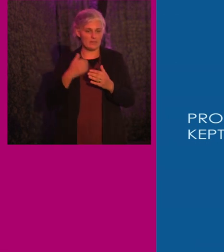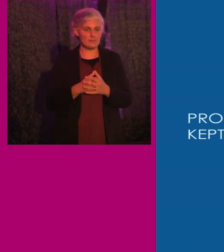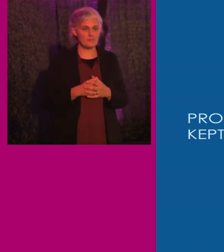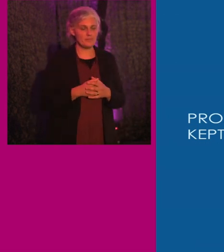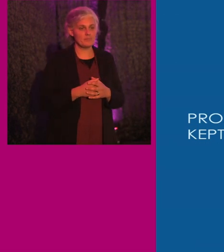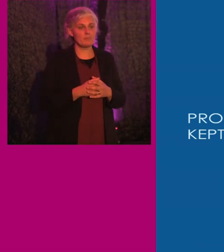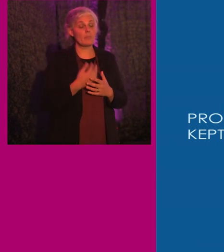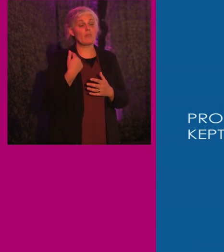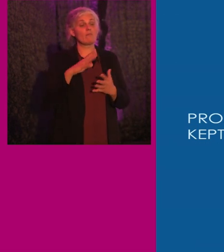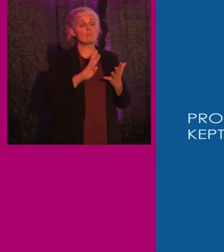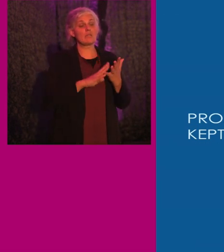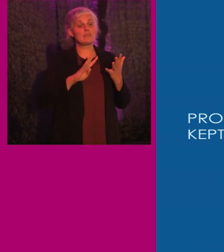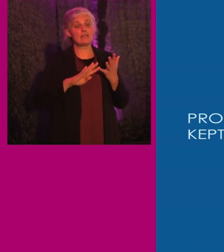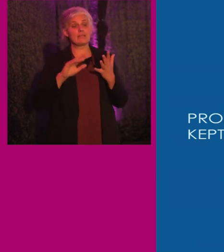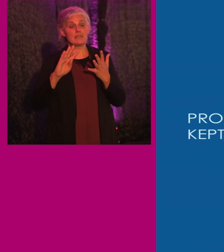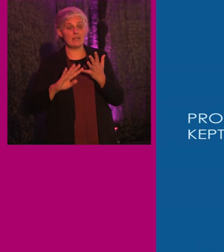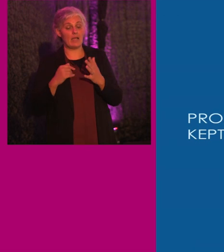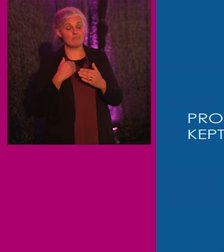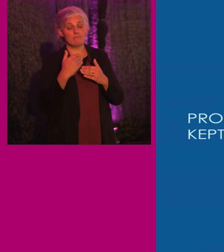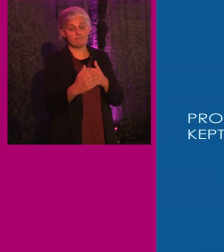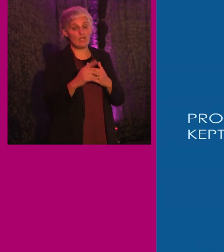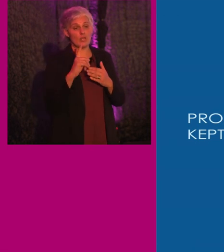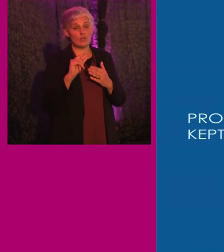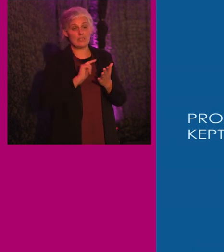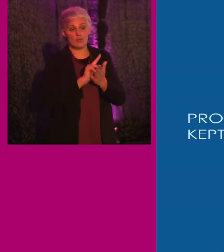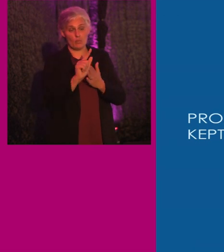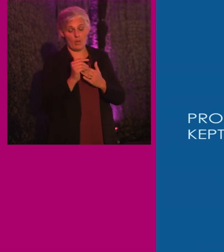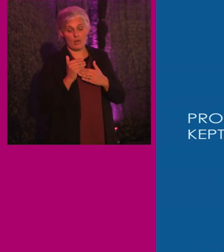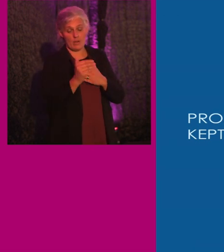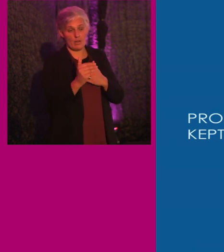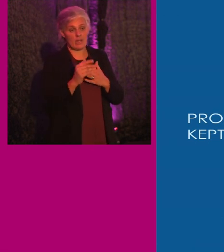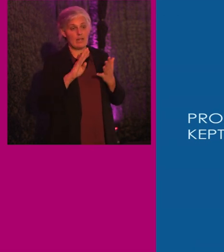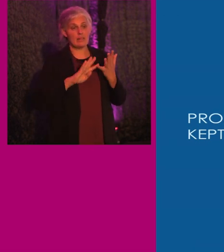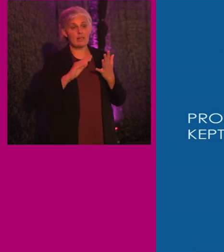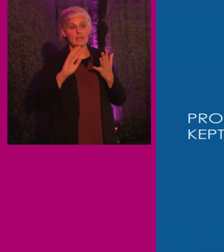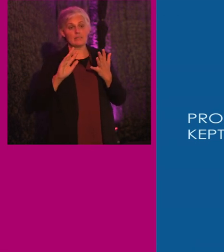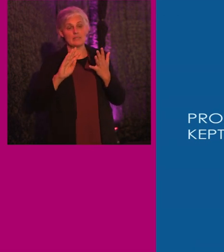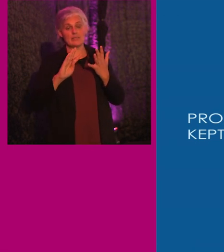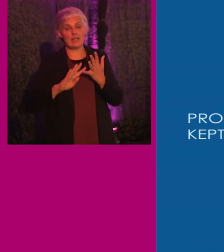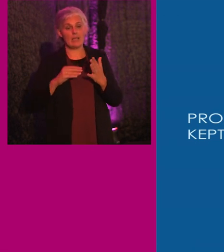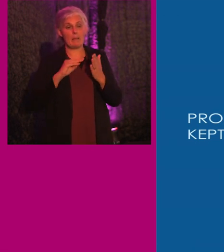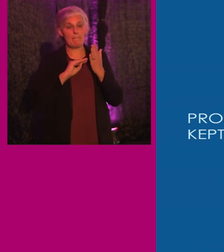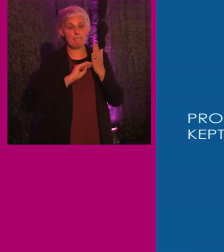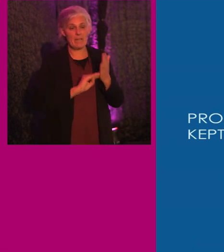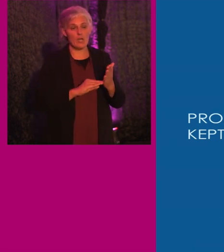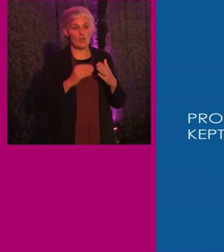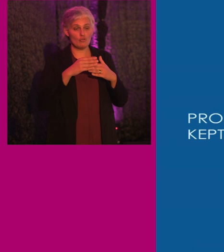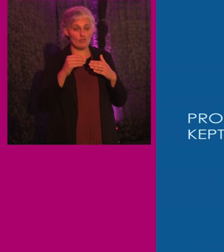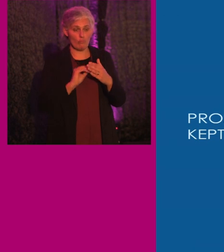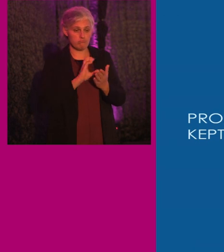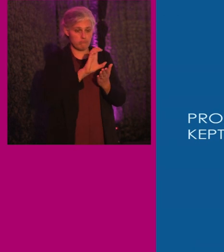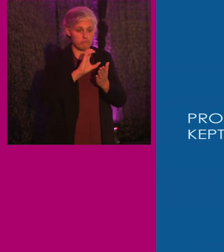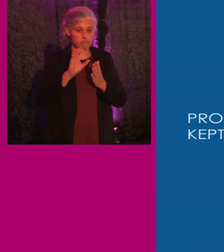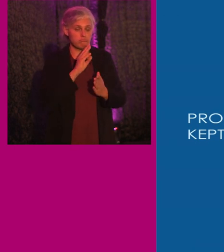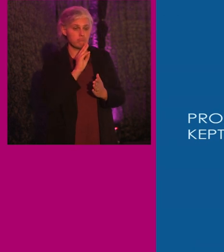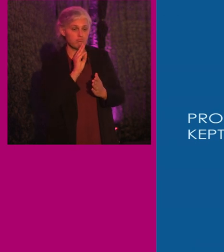From 1999 to 2012, about $99 million was provided to help private over-the